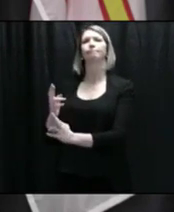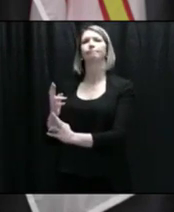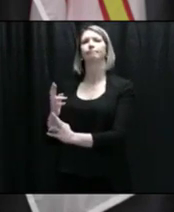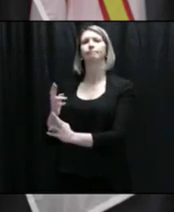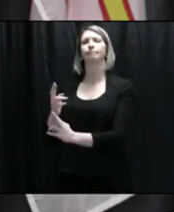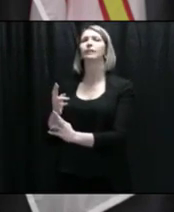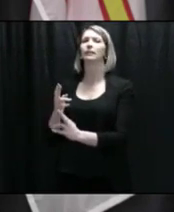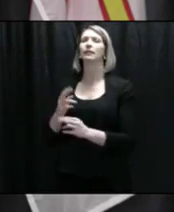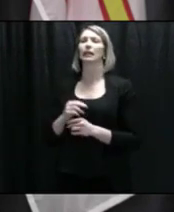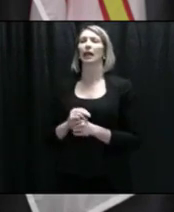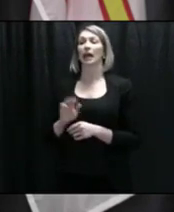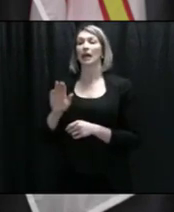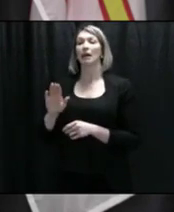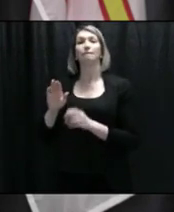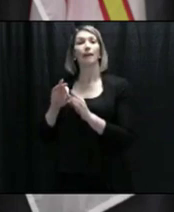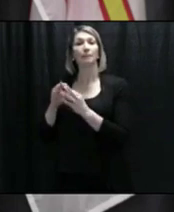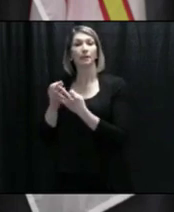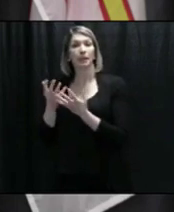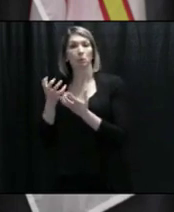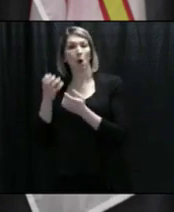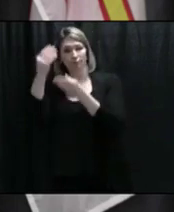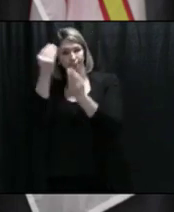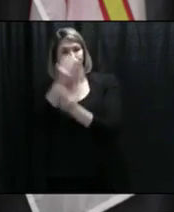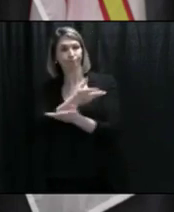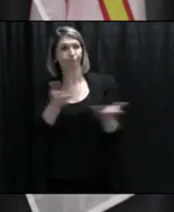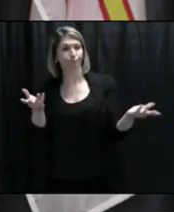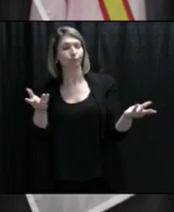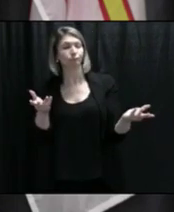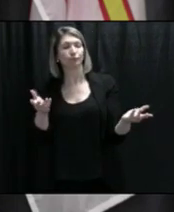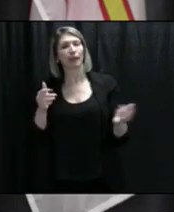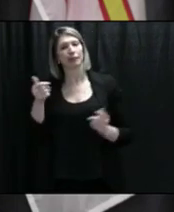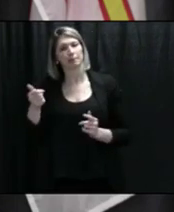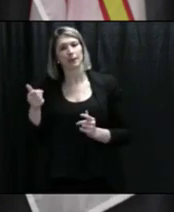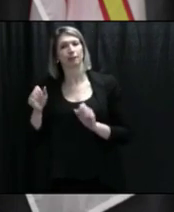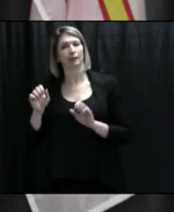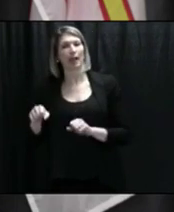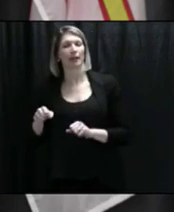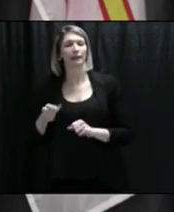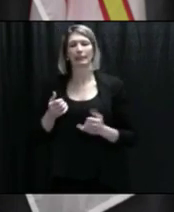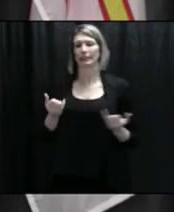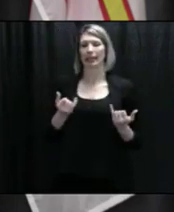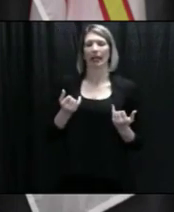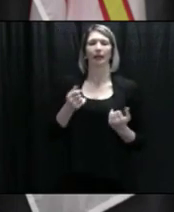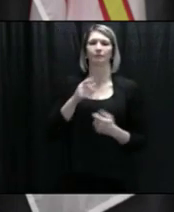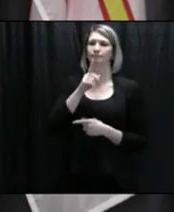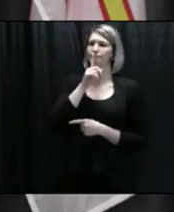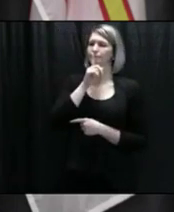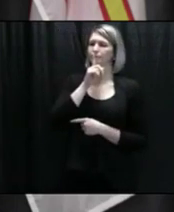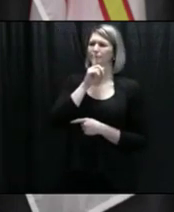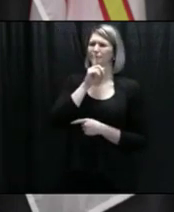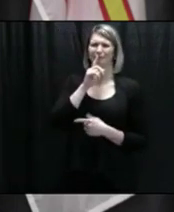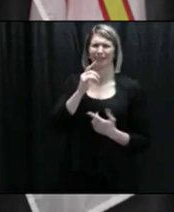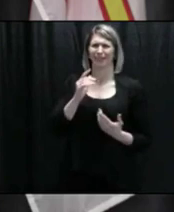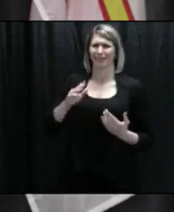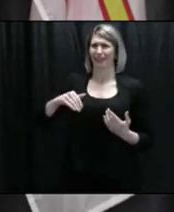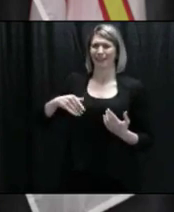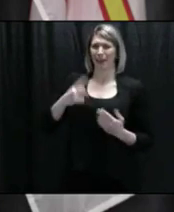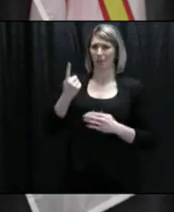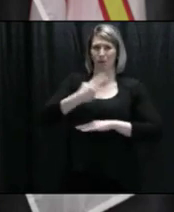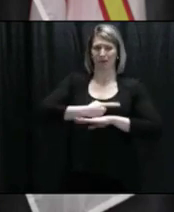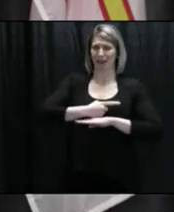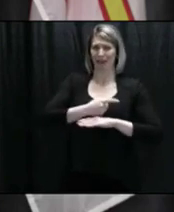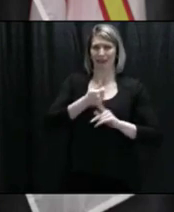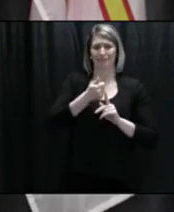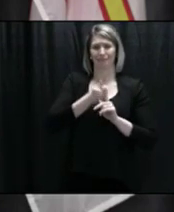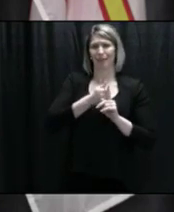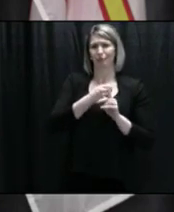the type of information, if any, that should be made public. But today, it's not even 24 hours. And, you know, I